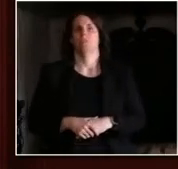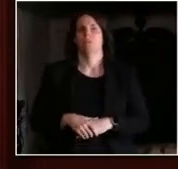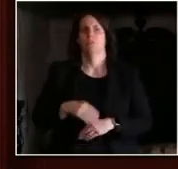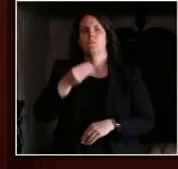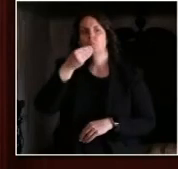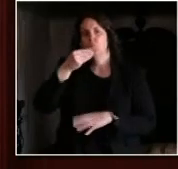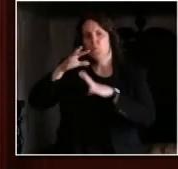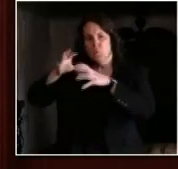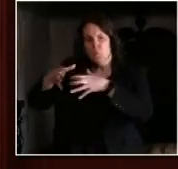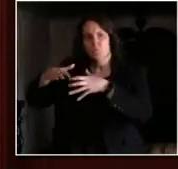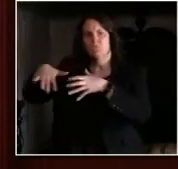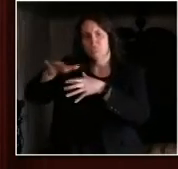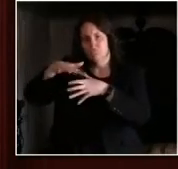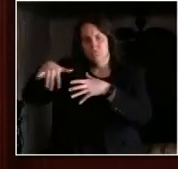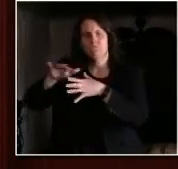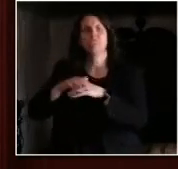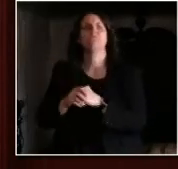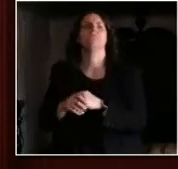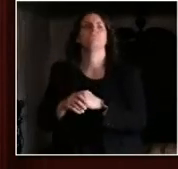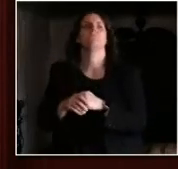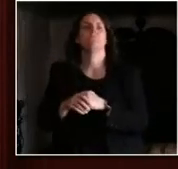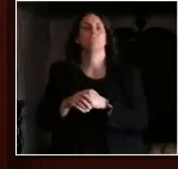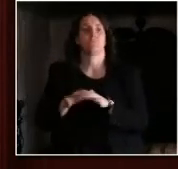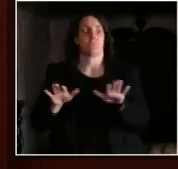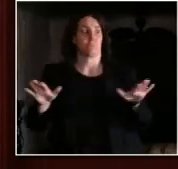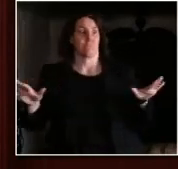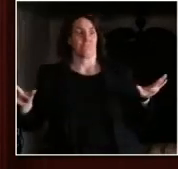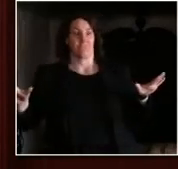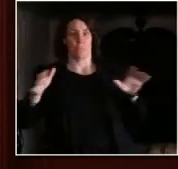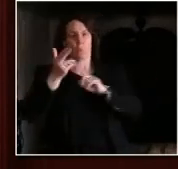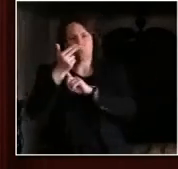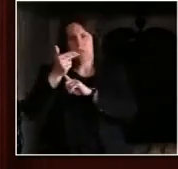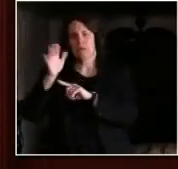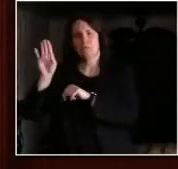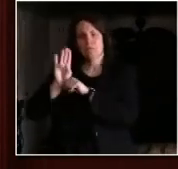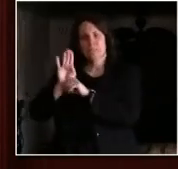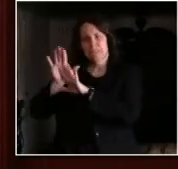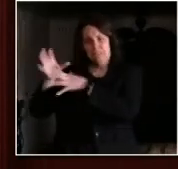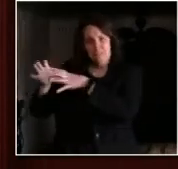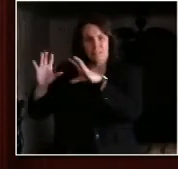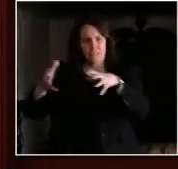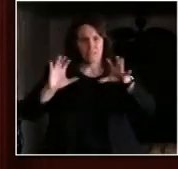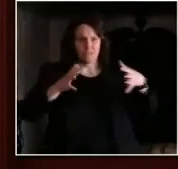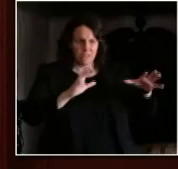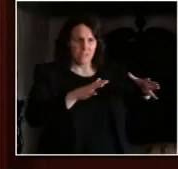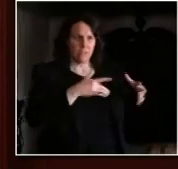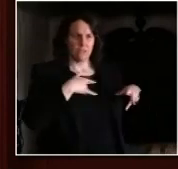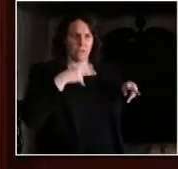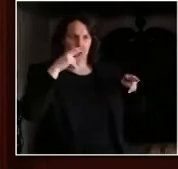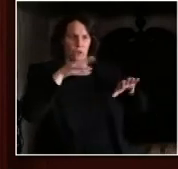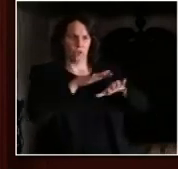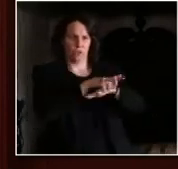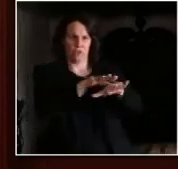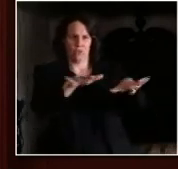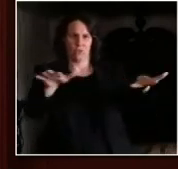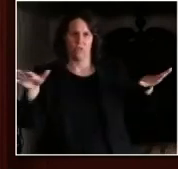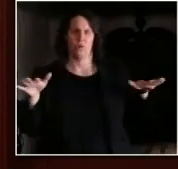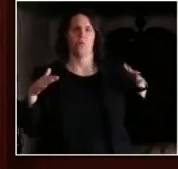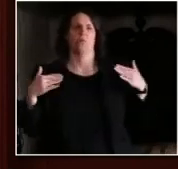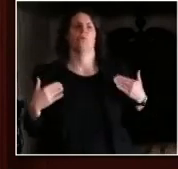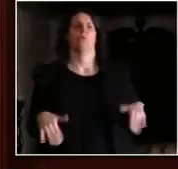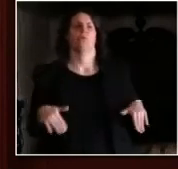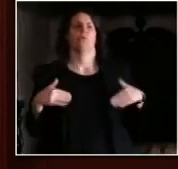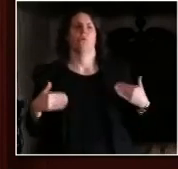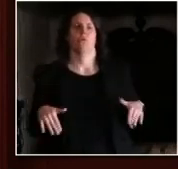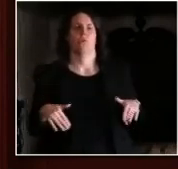the coronavirus. So at WEDC, in the last few weeks, we've really been focused on responding to this crisis as it hits